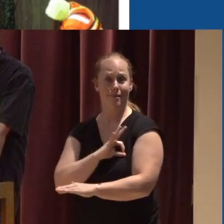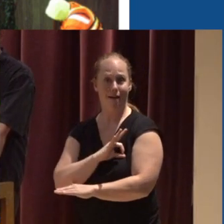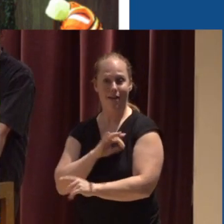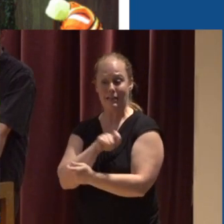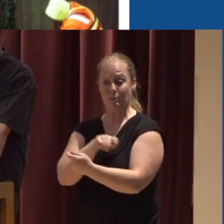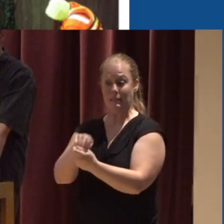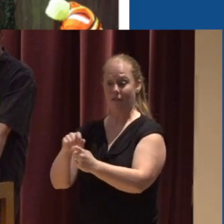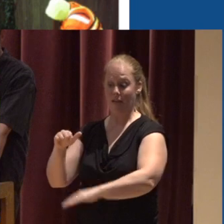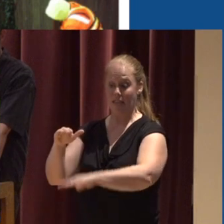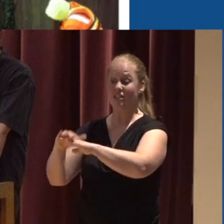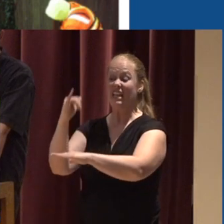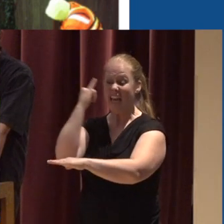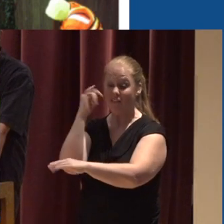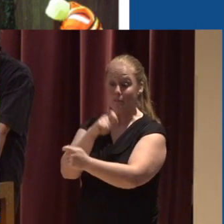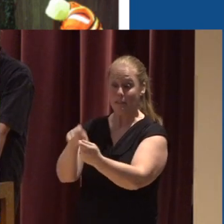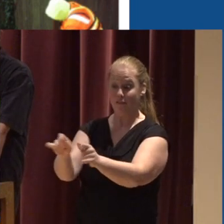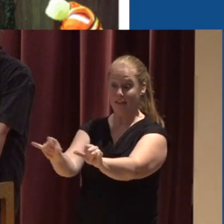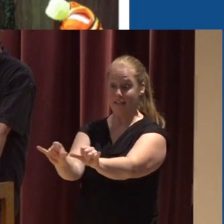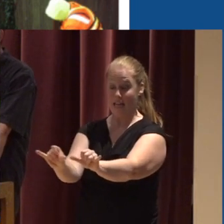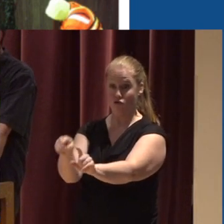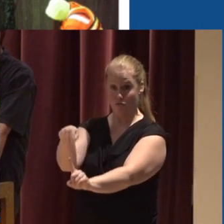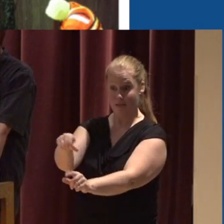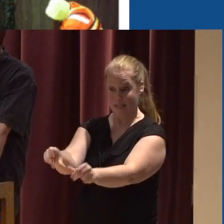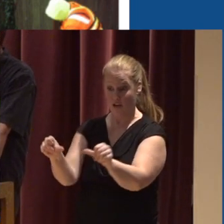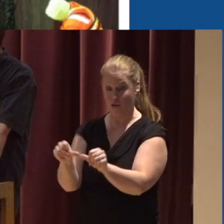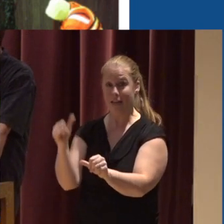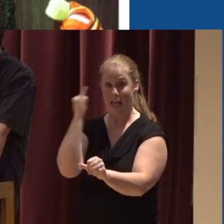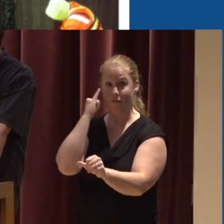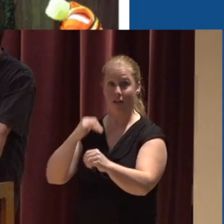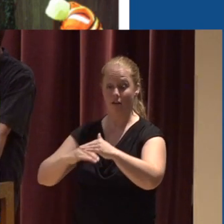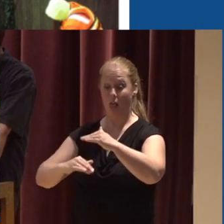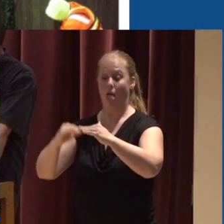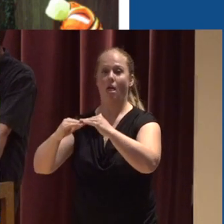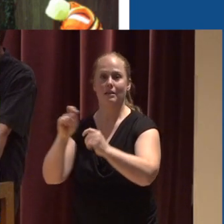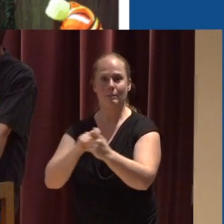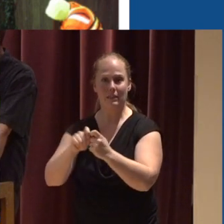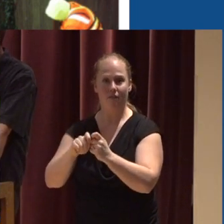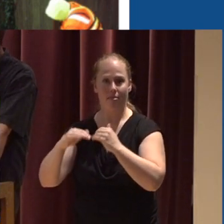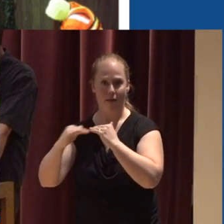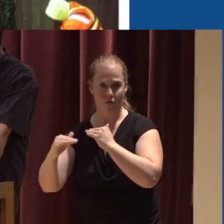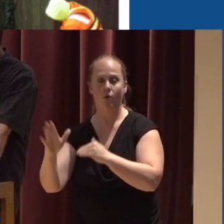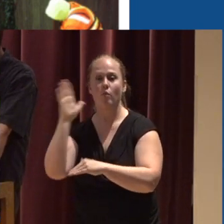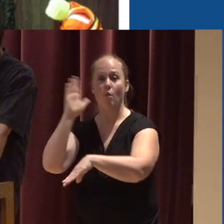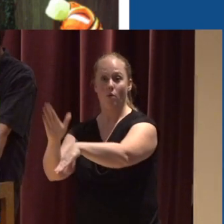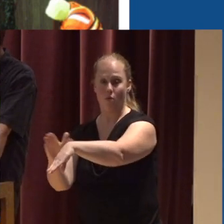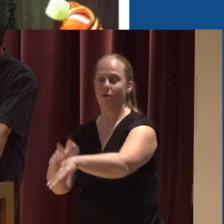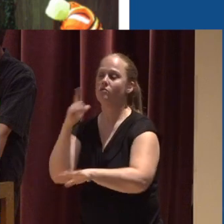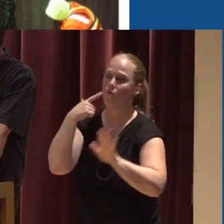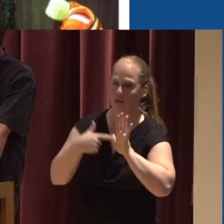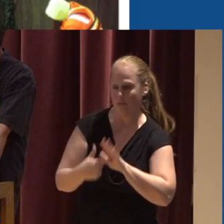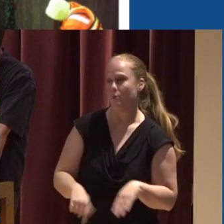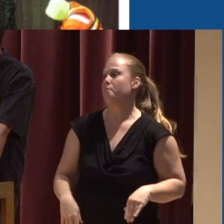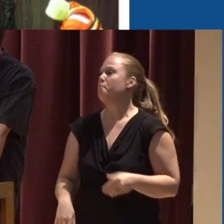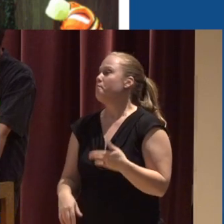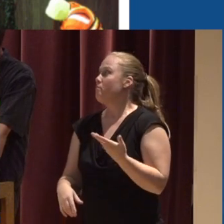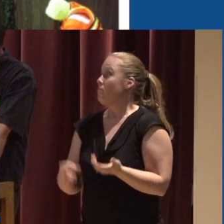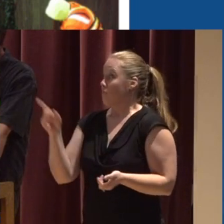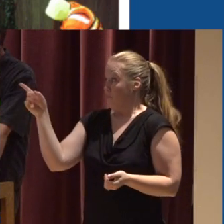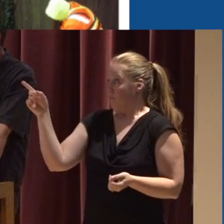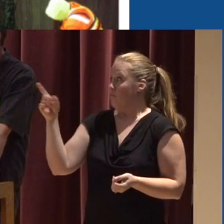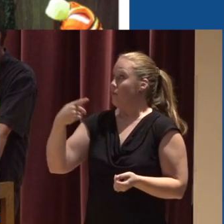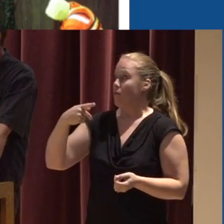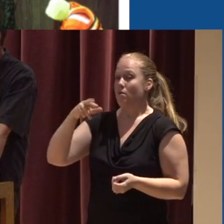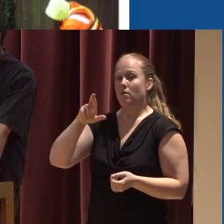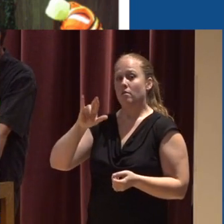a particular gauging station hits a certain level An example of a type of data-driven alert would be that You know, that I have here Where